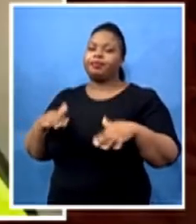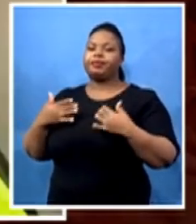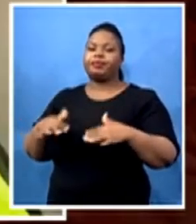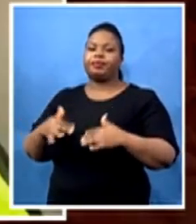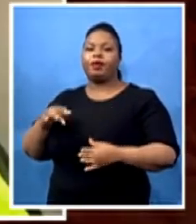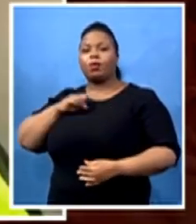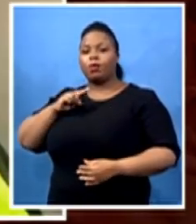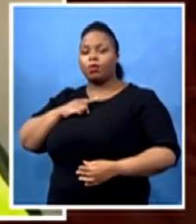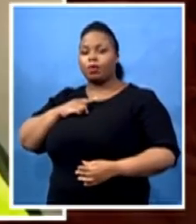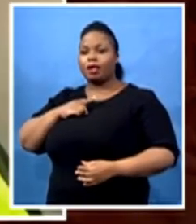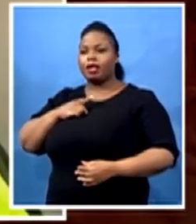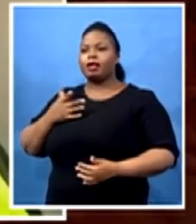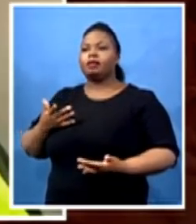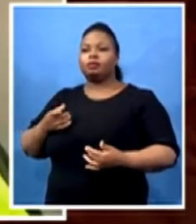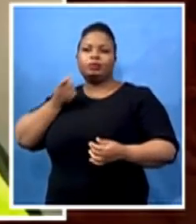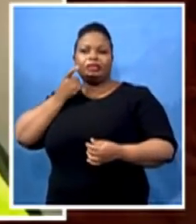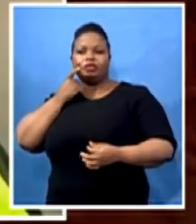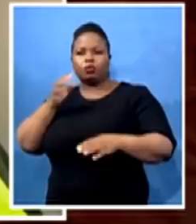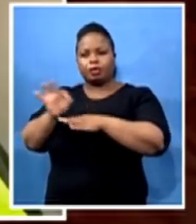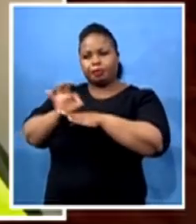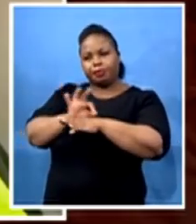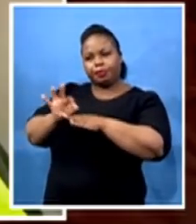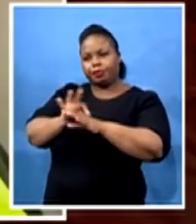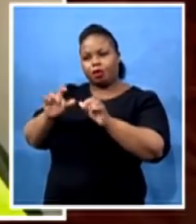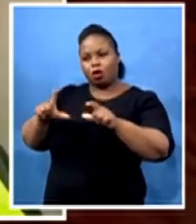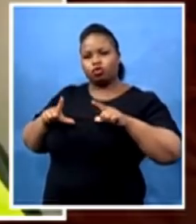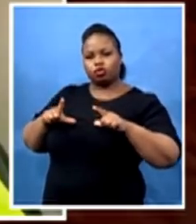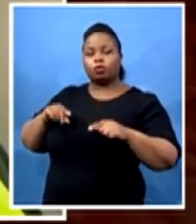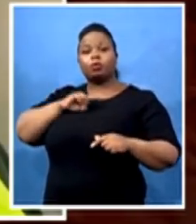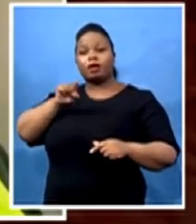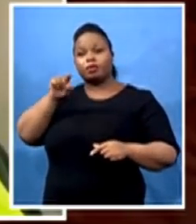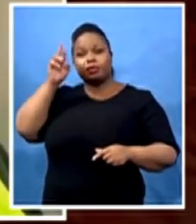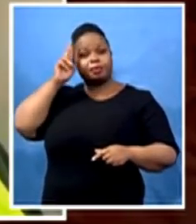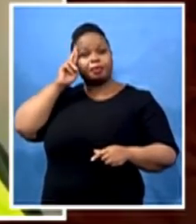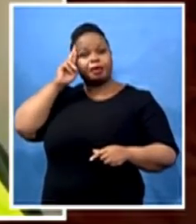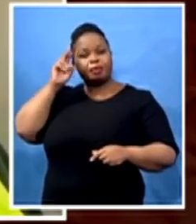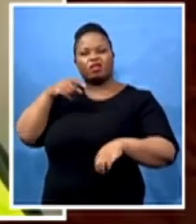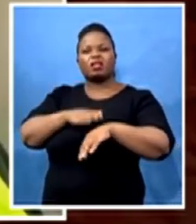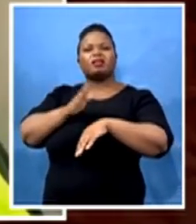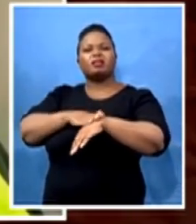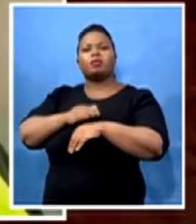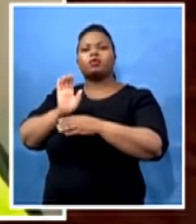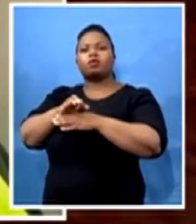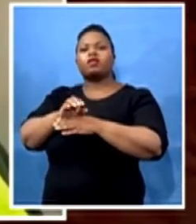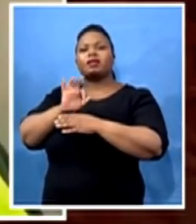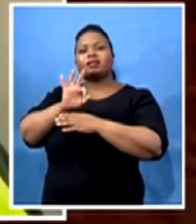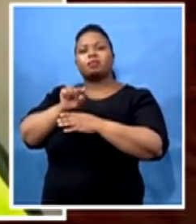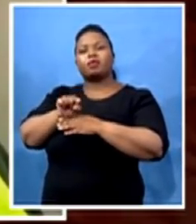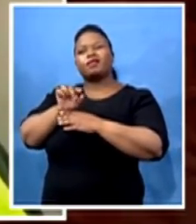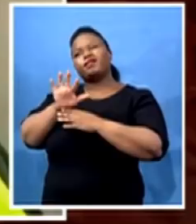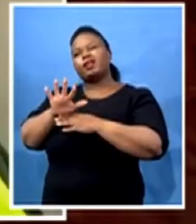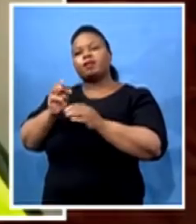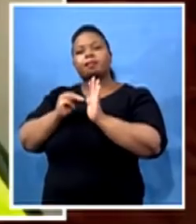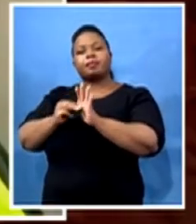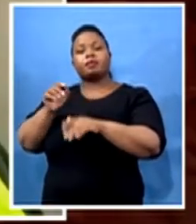If you remember, we had screened during that time more than 3.5 million people and only